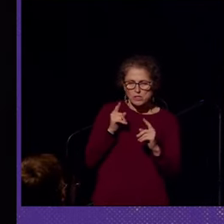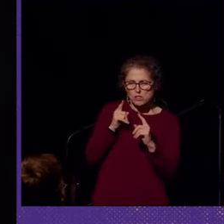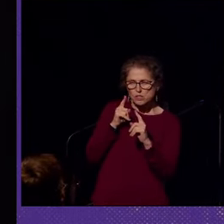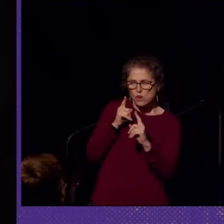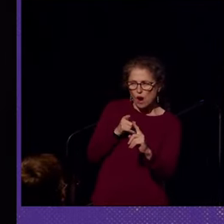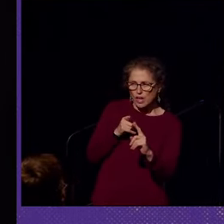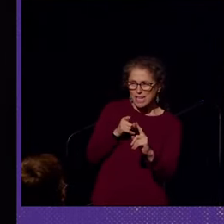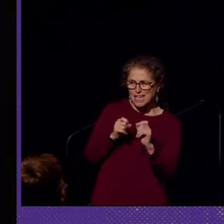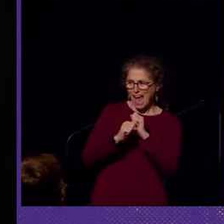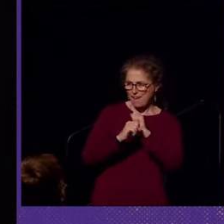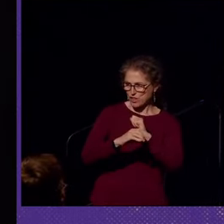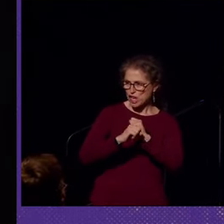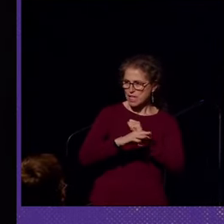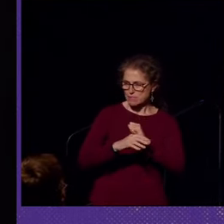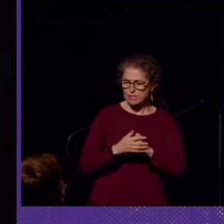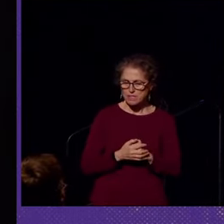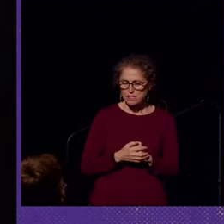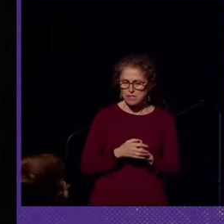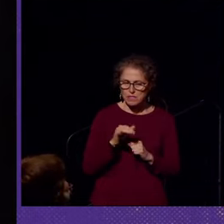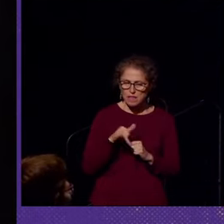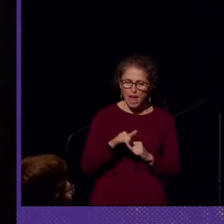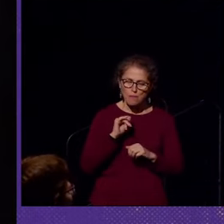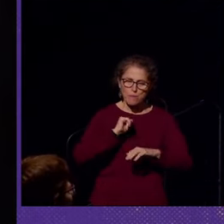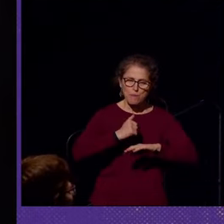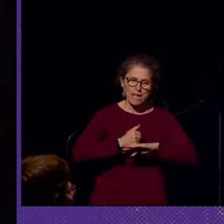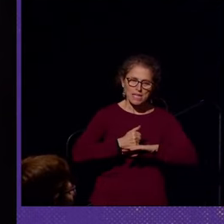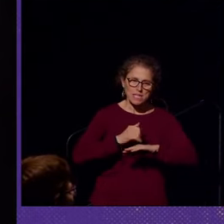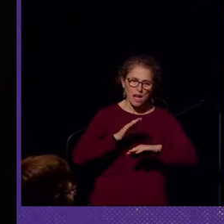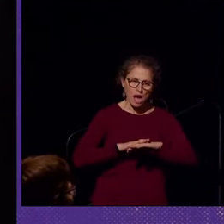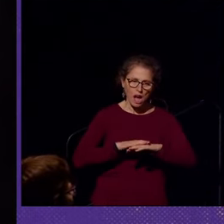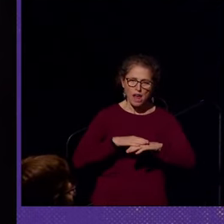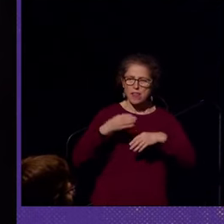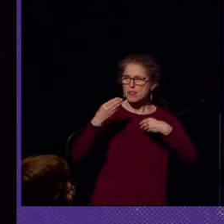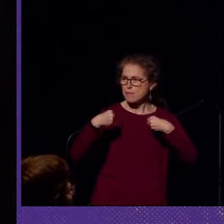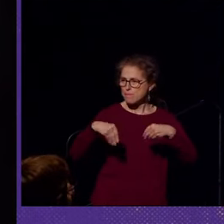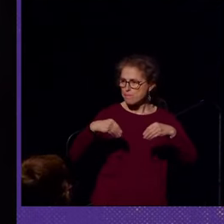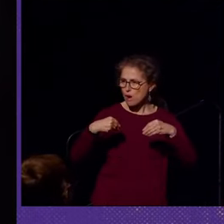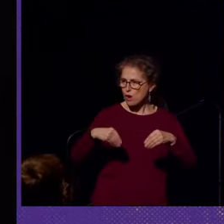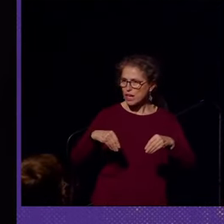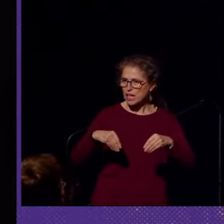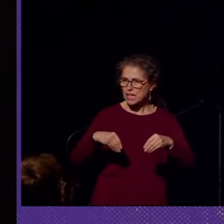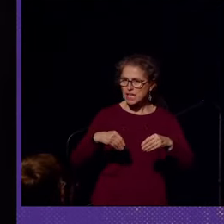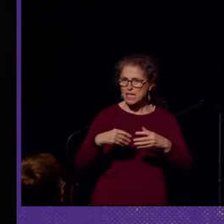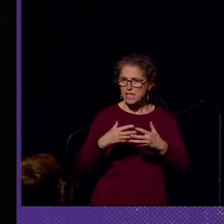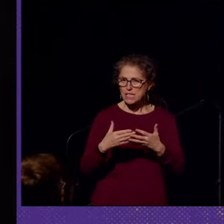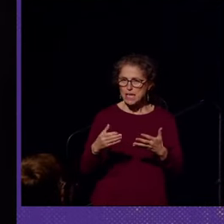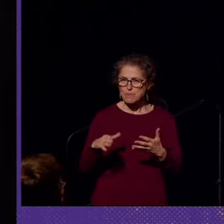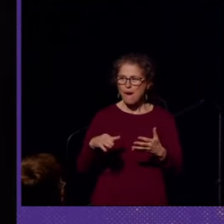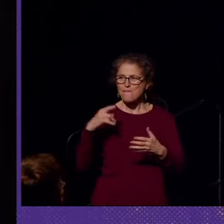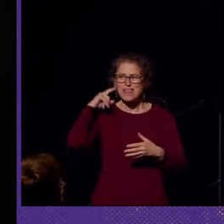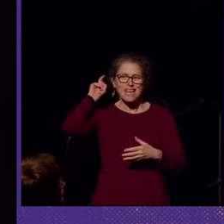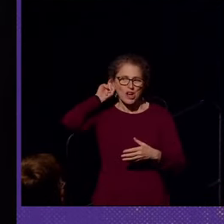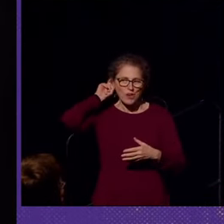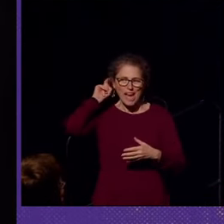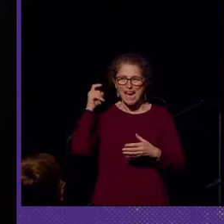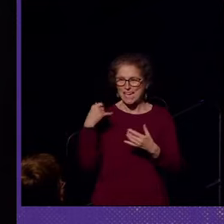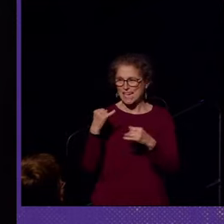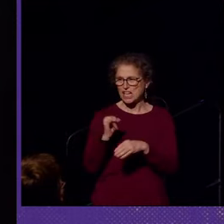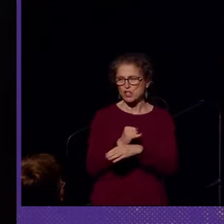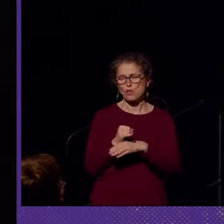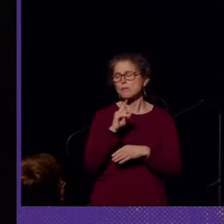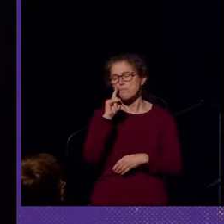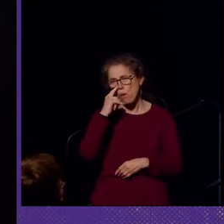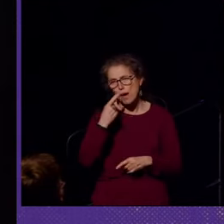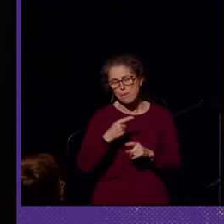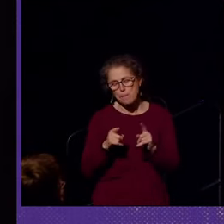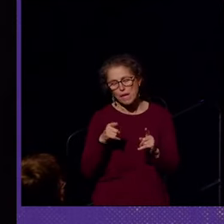advertisements that were based on the marketing stream of the hearing industry. So it's very boring, but